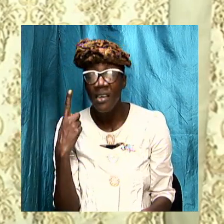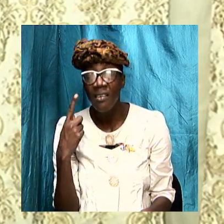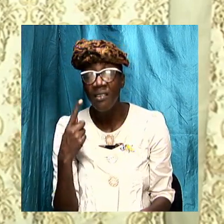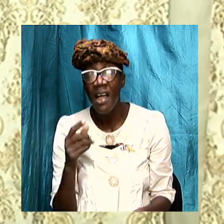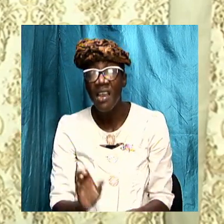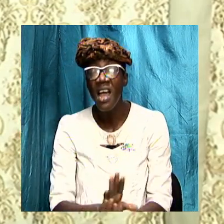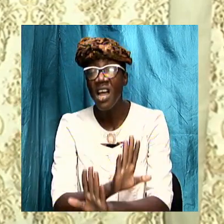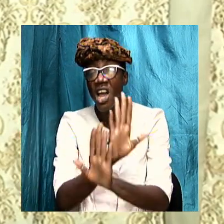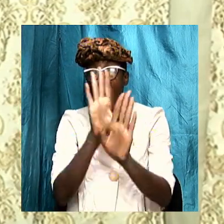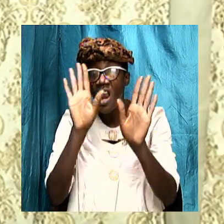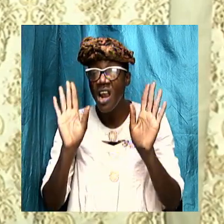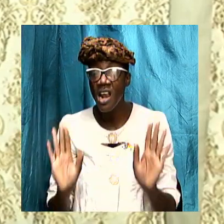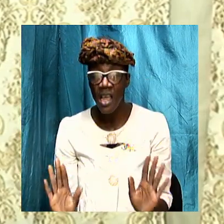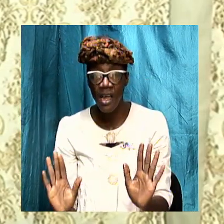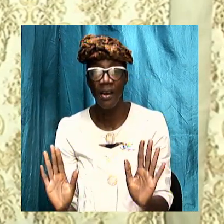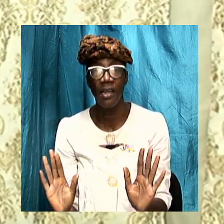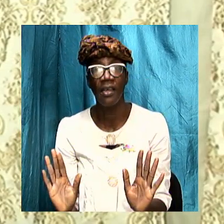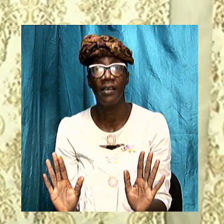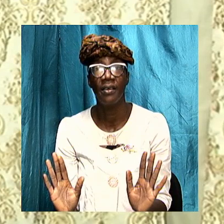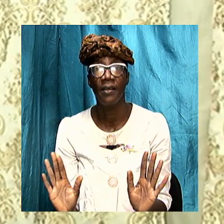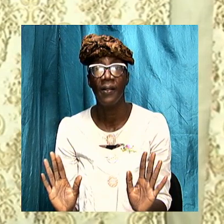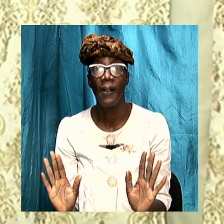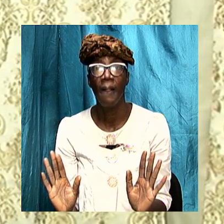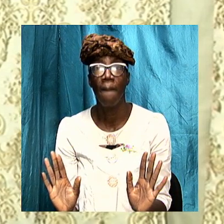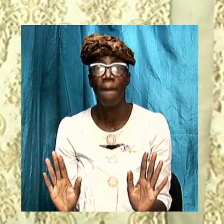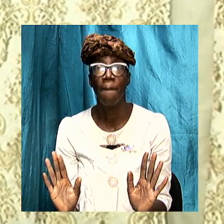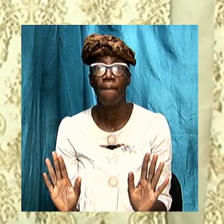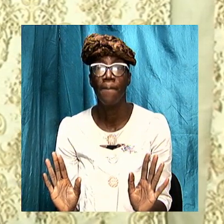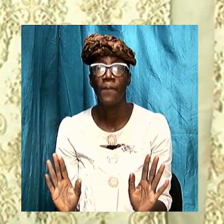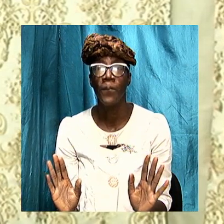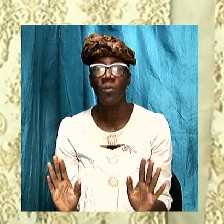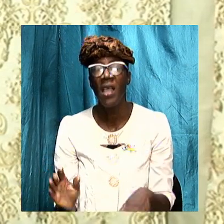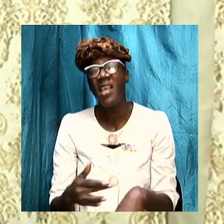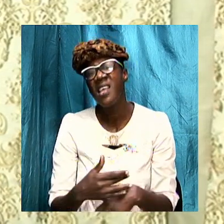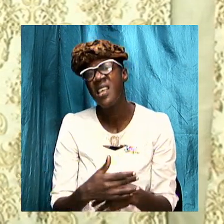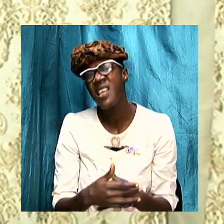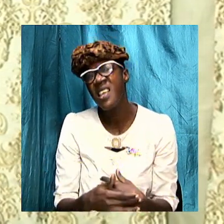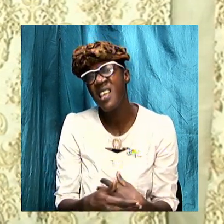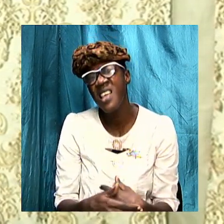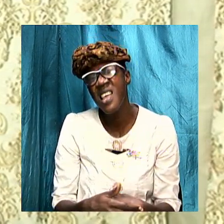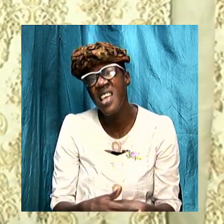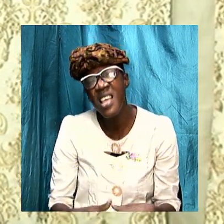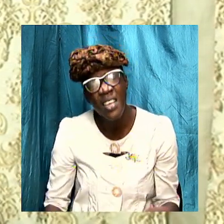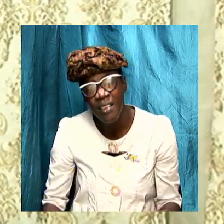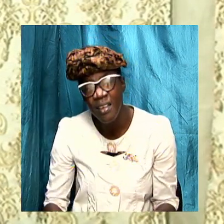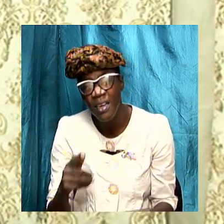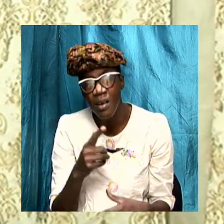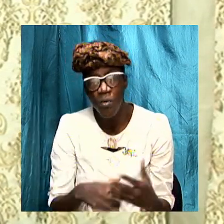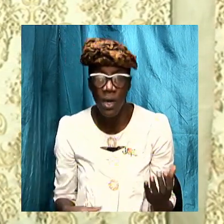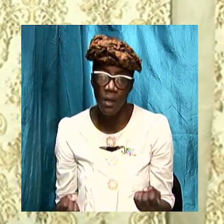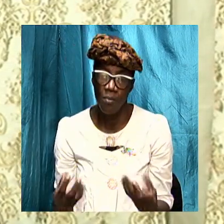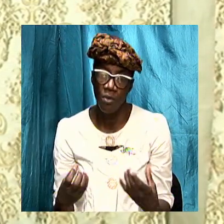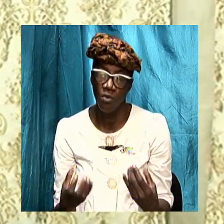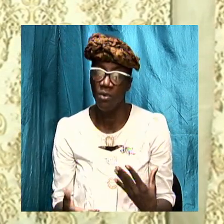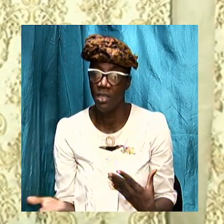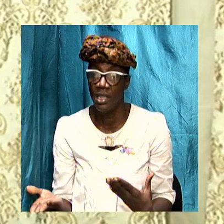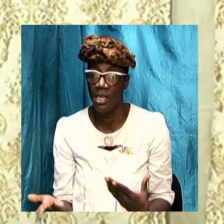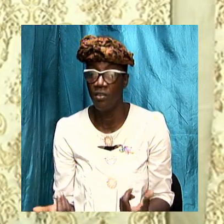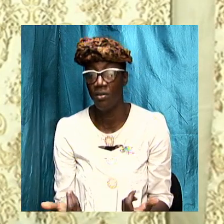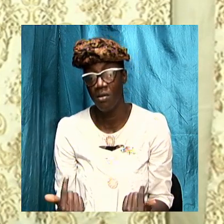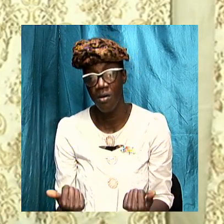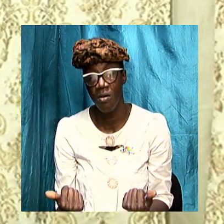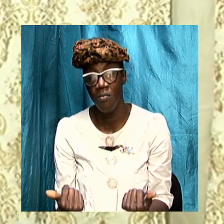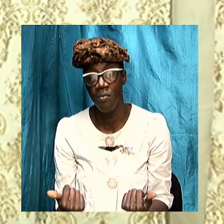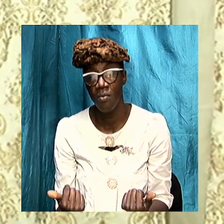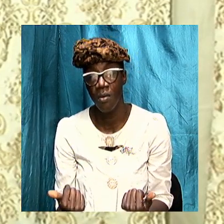we understand easily that a lot of the things things that are to come